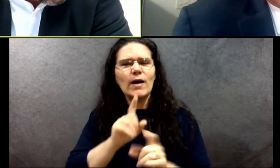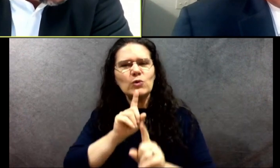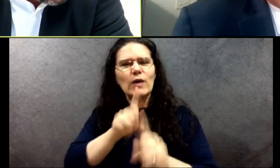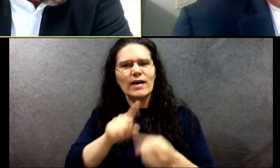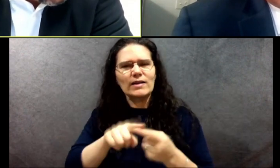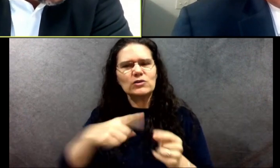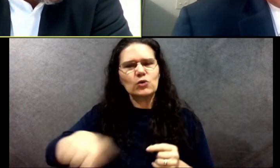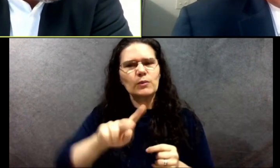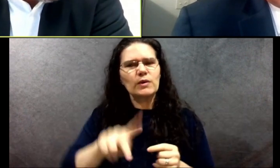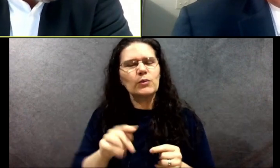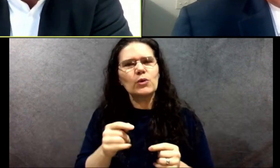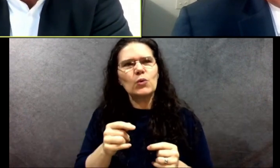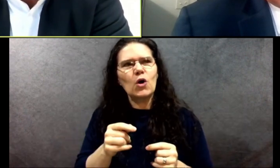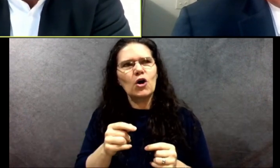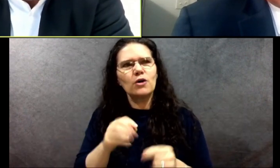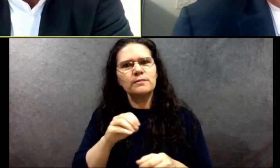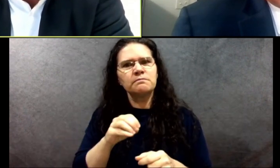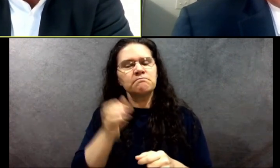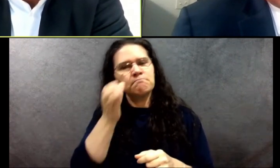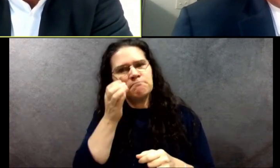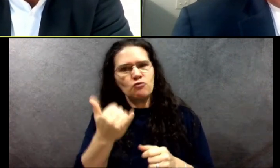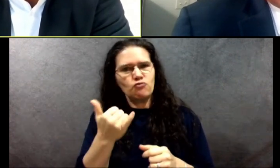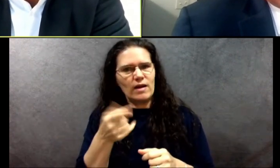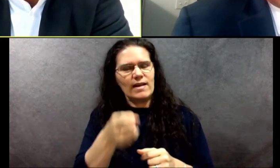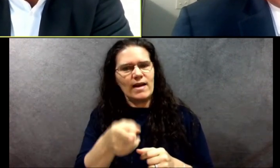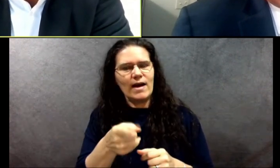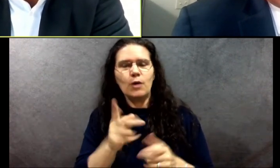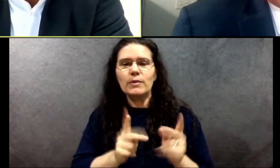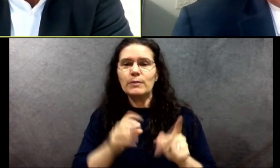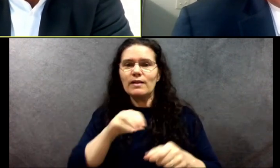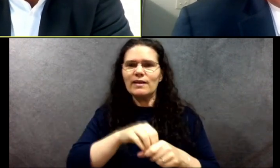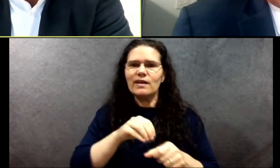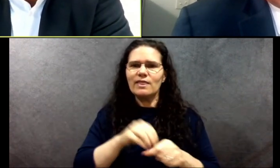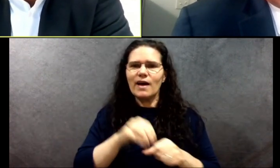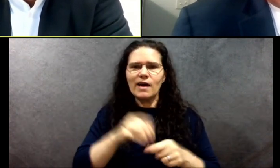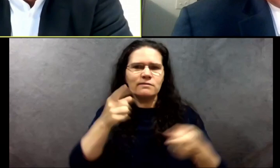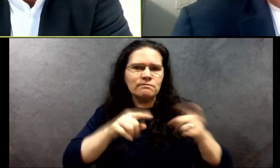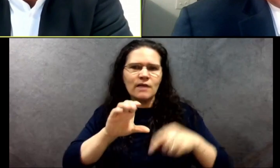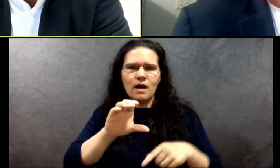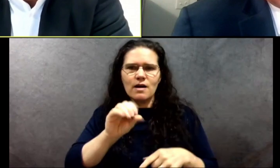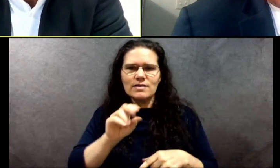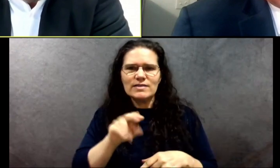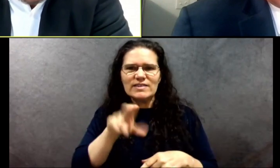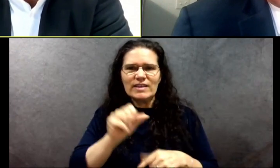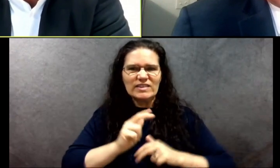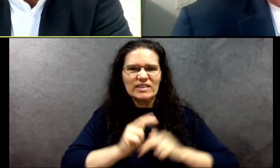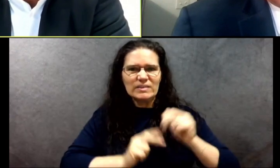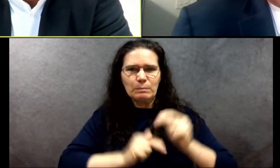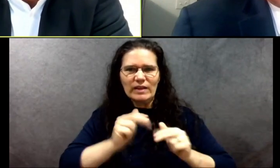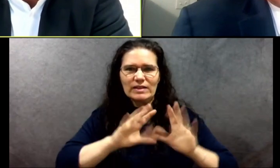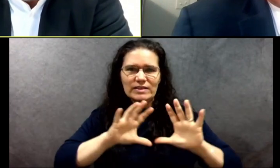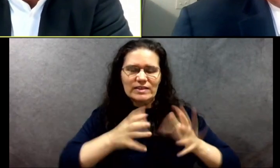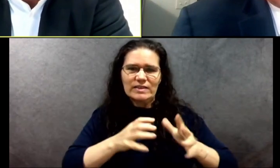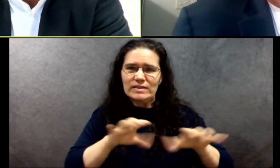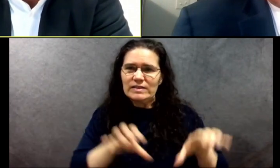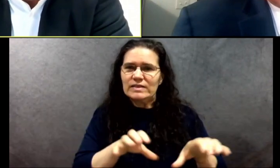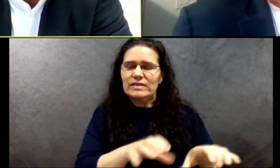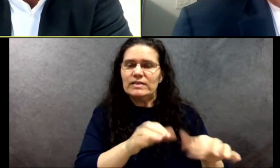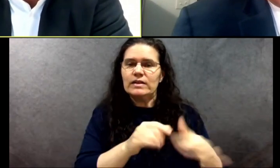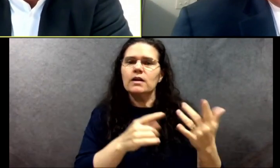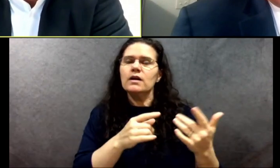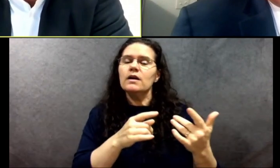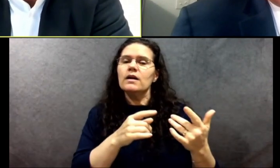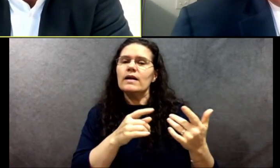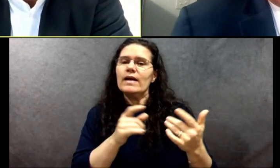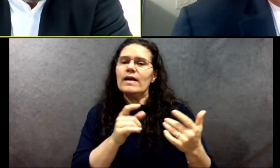a part of the consensus building institutes in interviews who feel like having someone who believes these